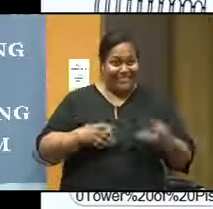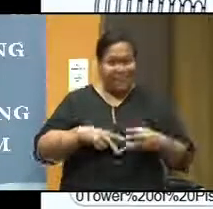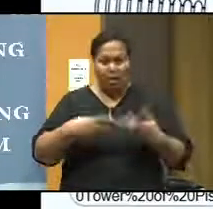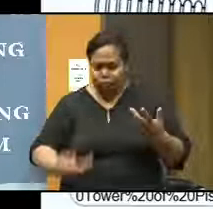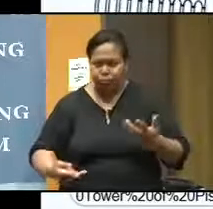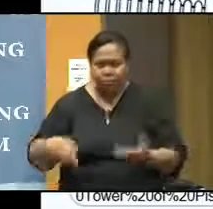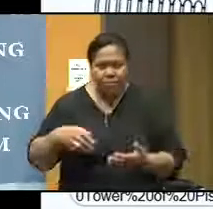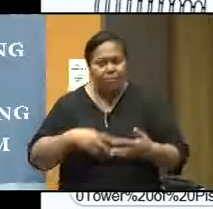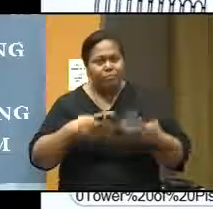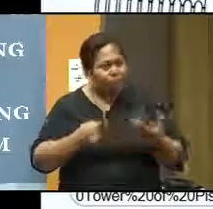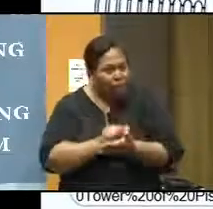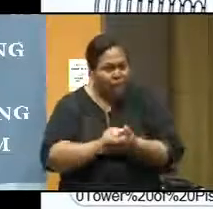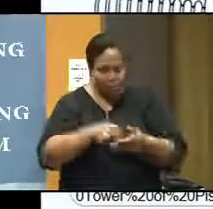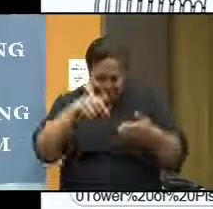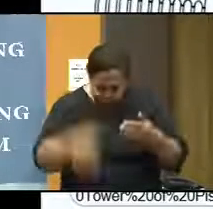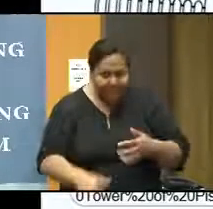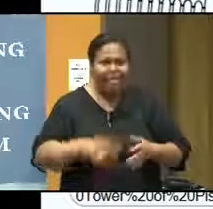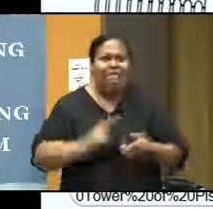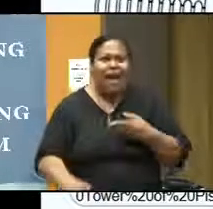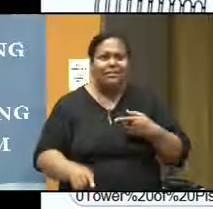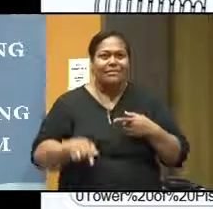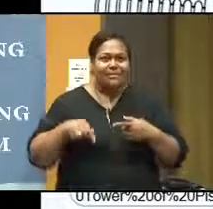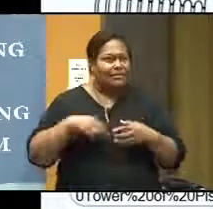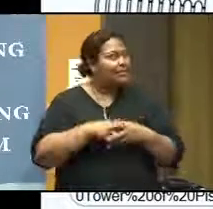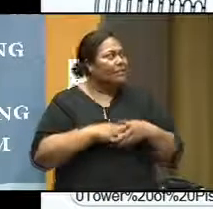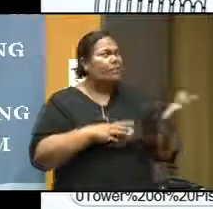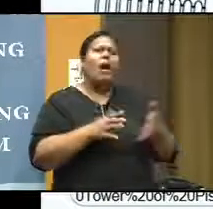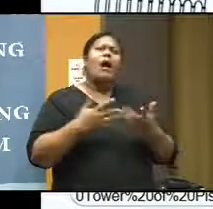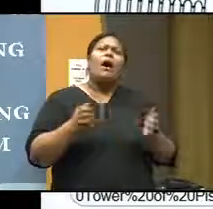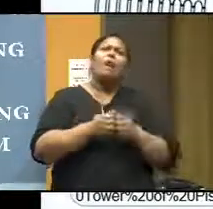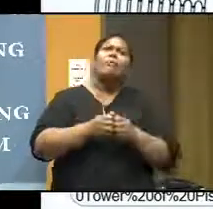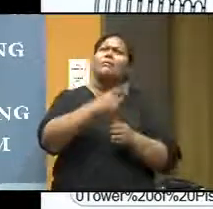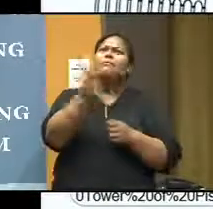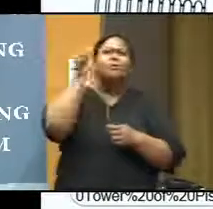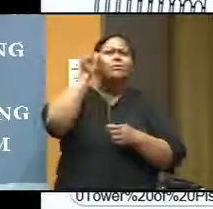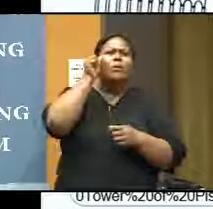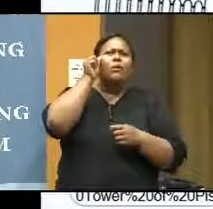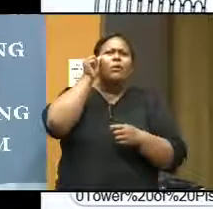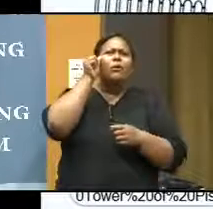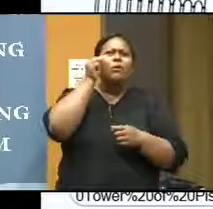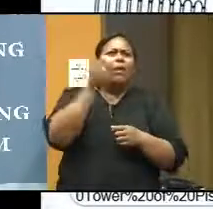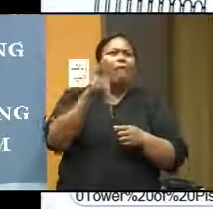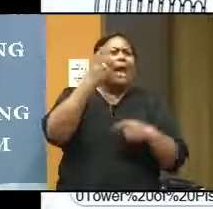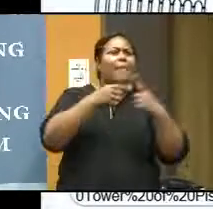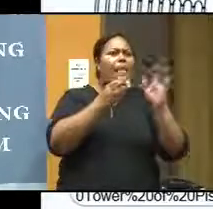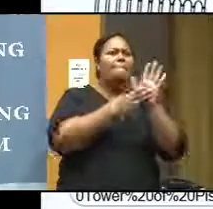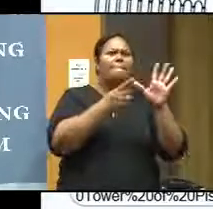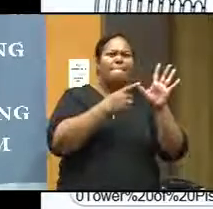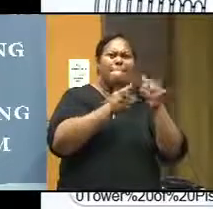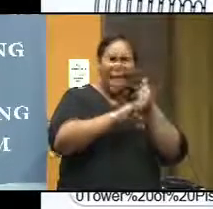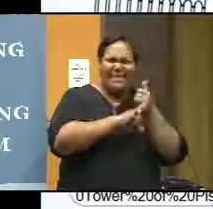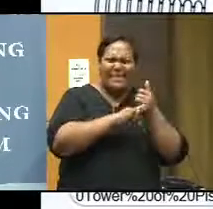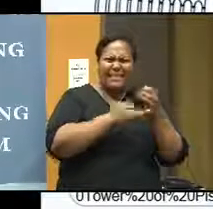how many of you know that the objects, irrespective of the mass, forgetting the air resistance will